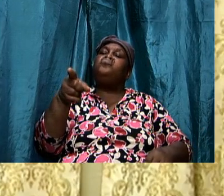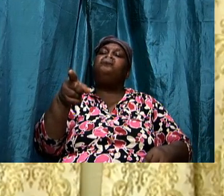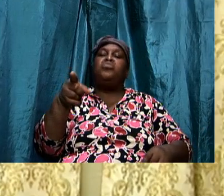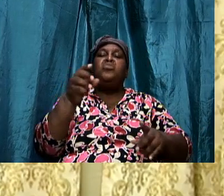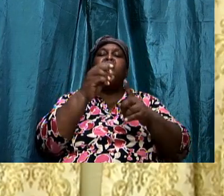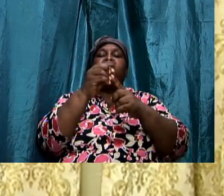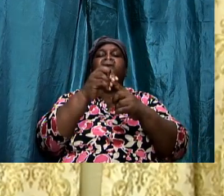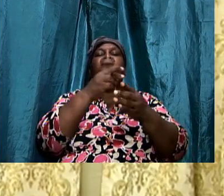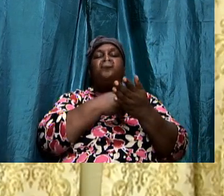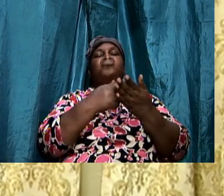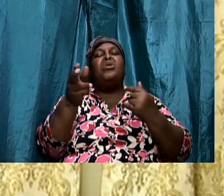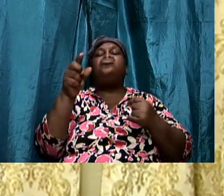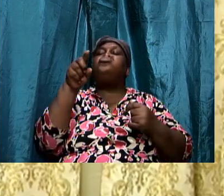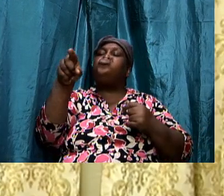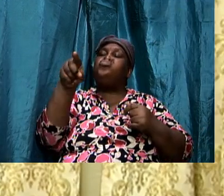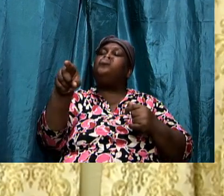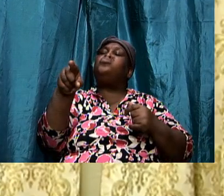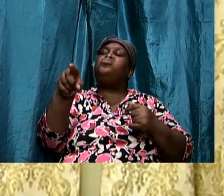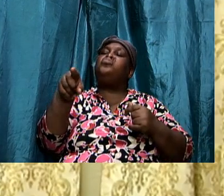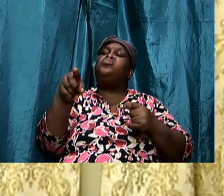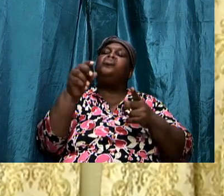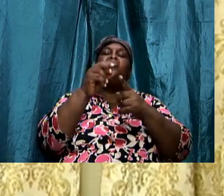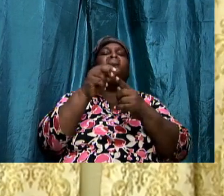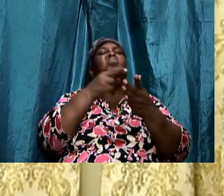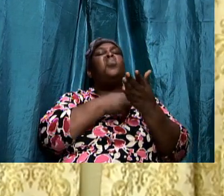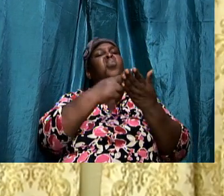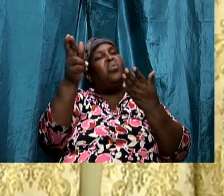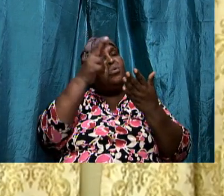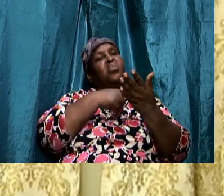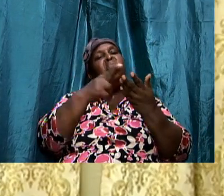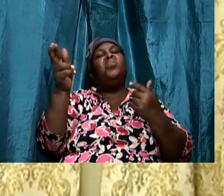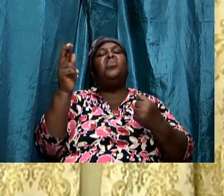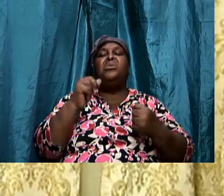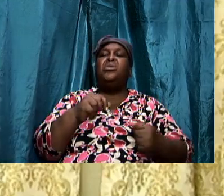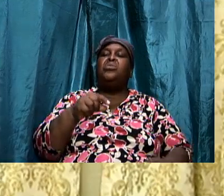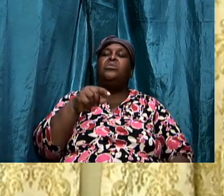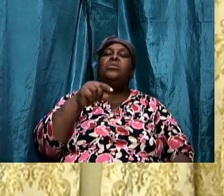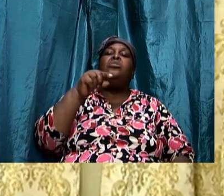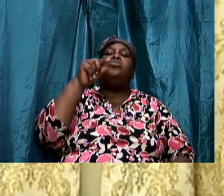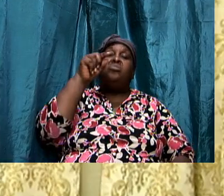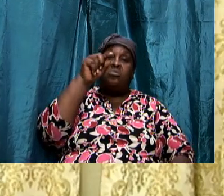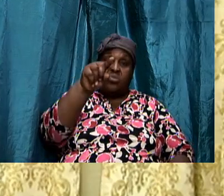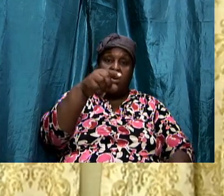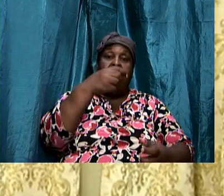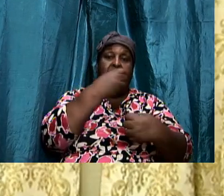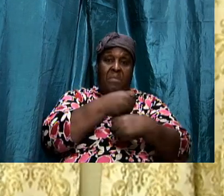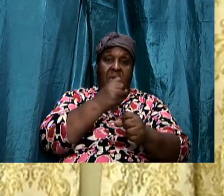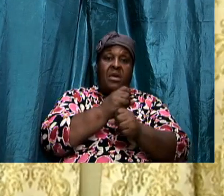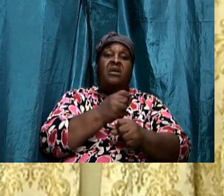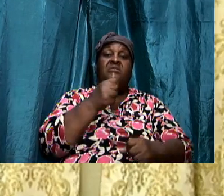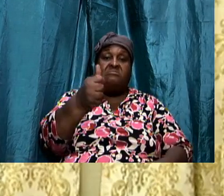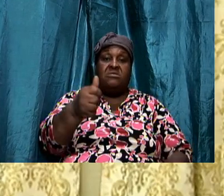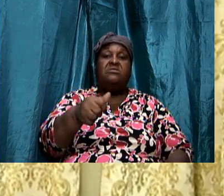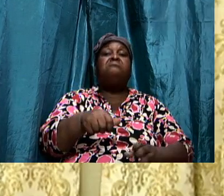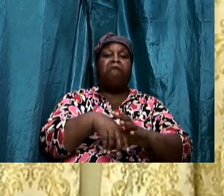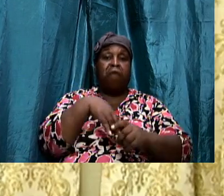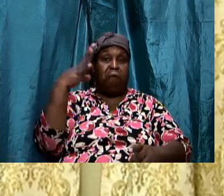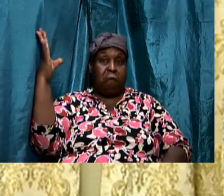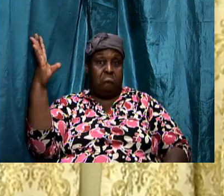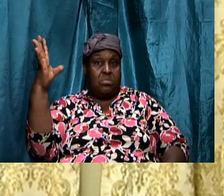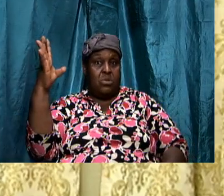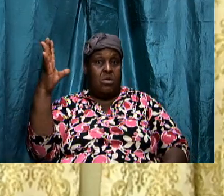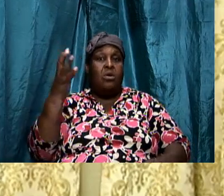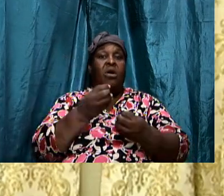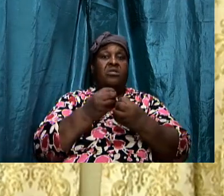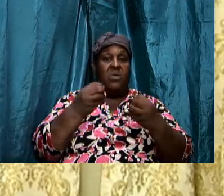going like you're too holy you're going like you is all this you are you are making yourself out to be